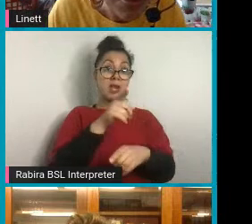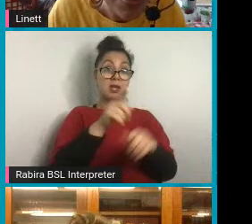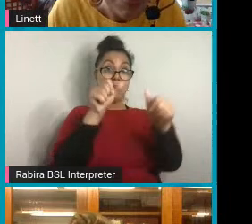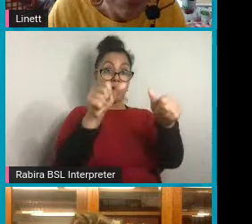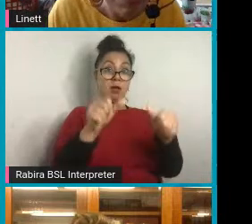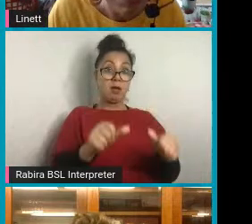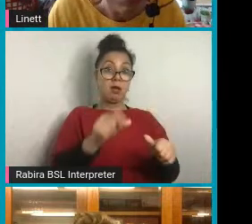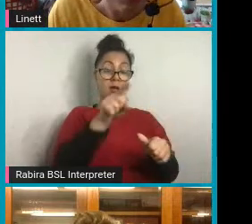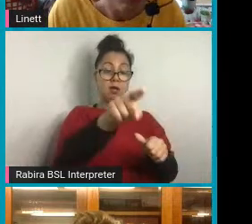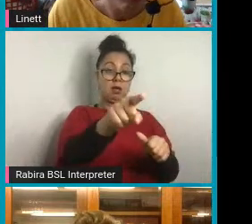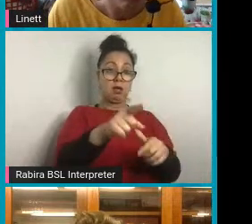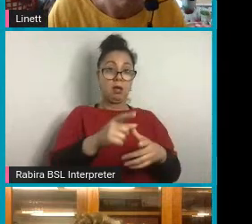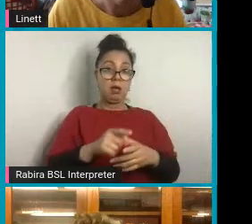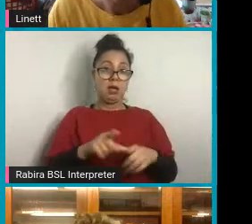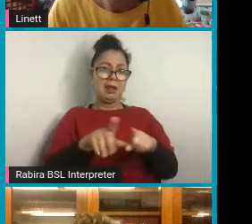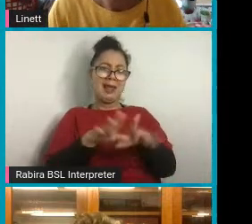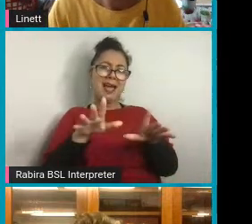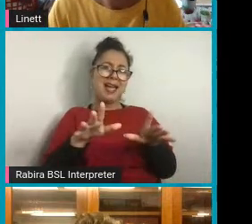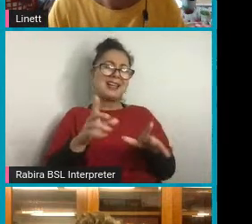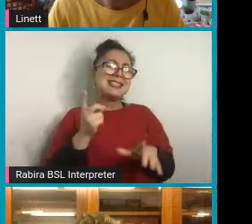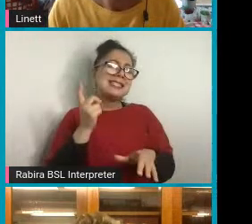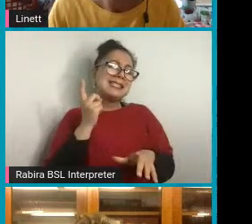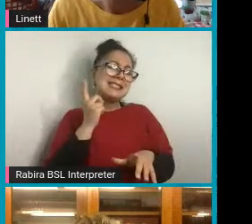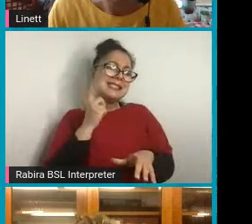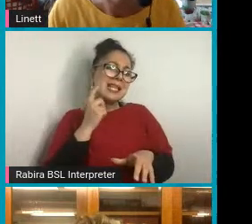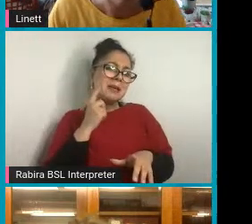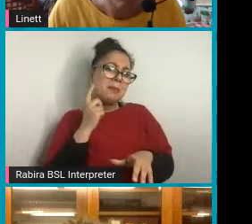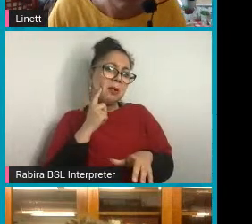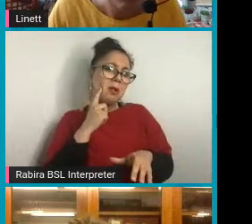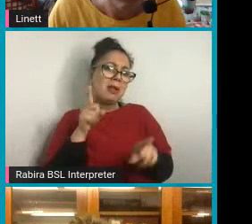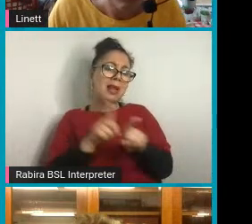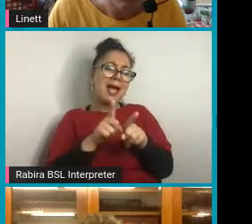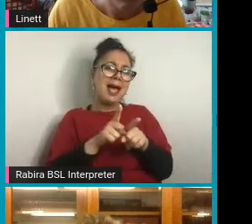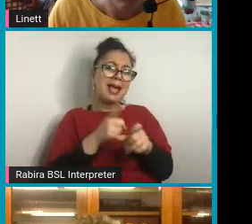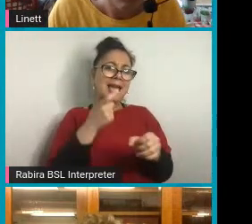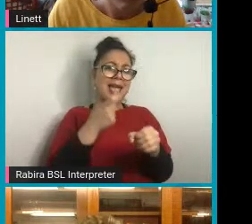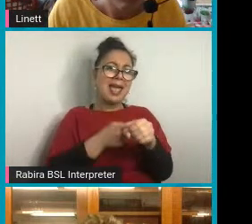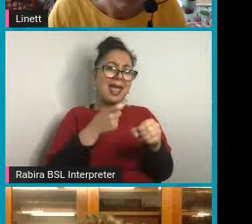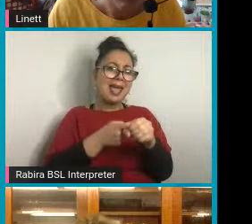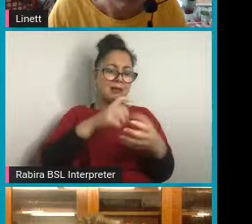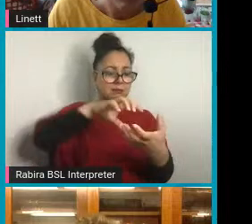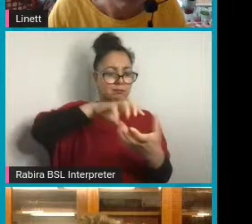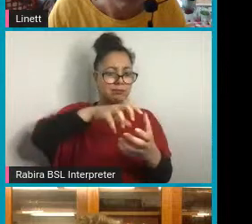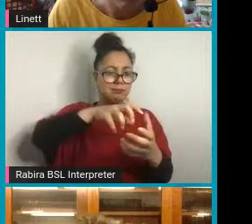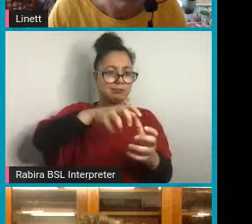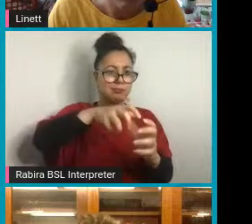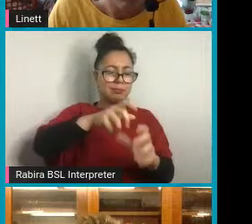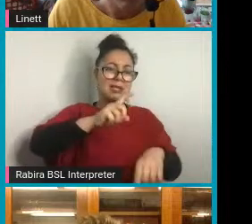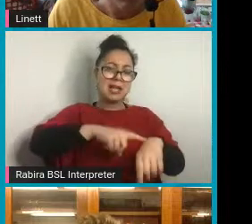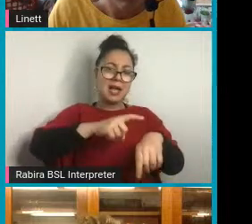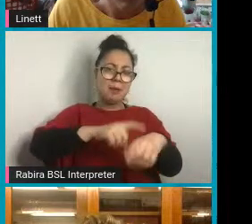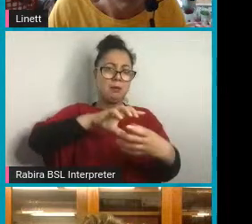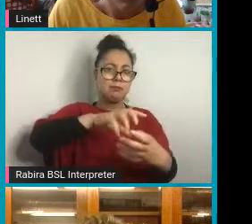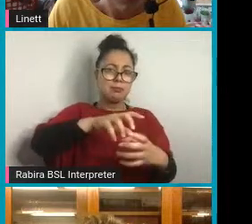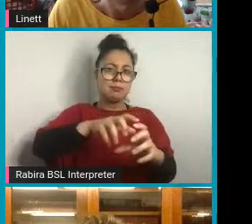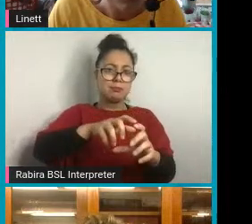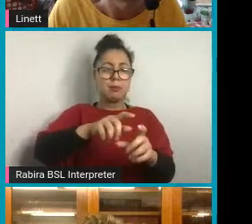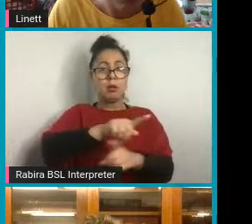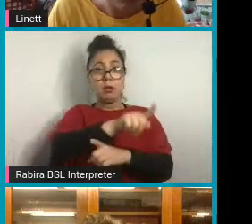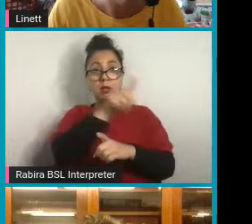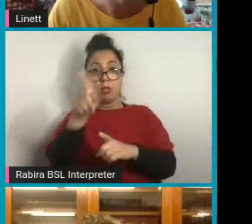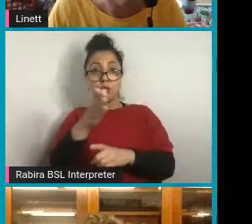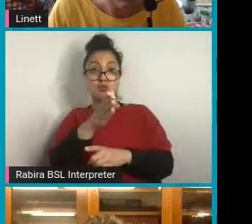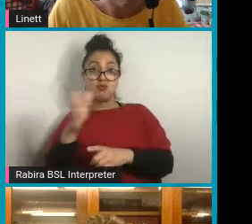a sort of simplified egg timer. And the one on the right, you can see is more of an old fashioned egg